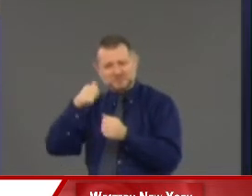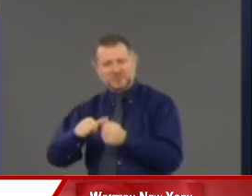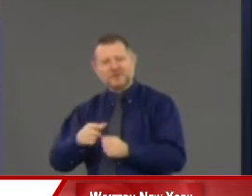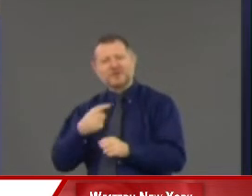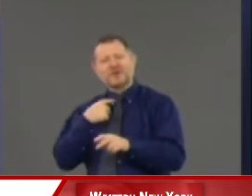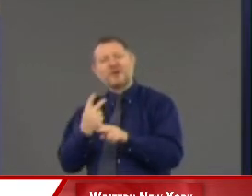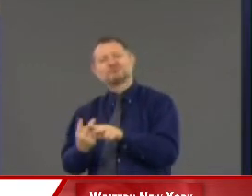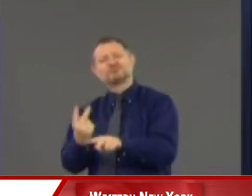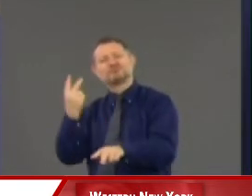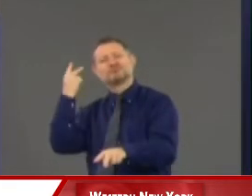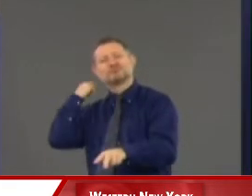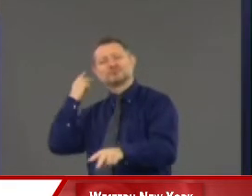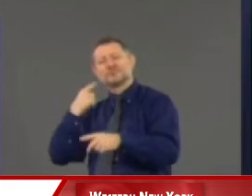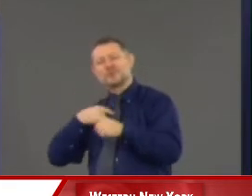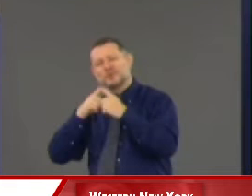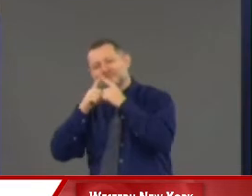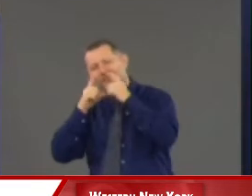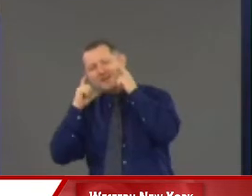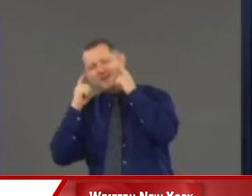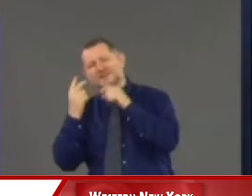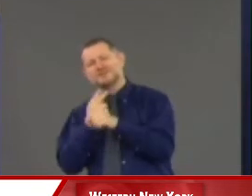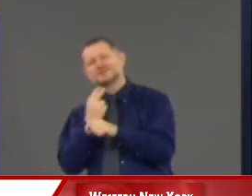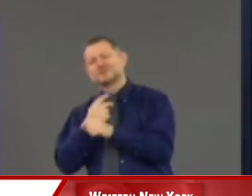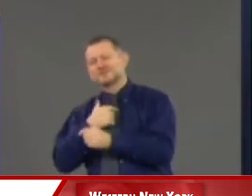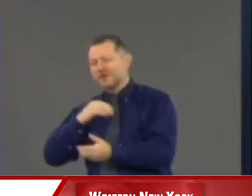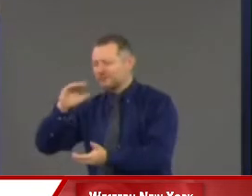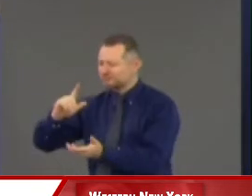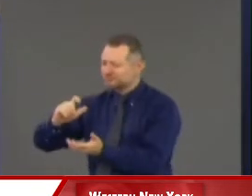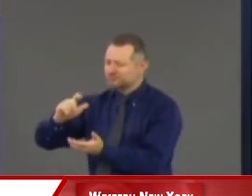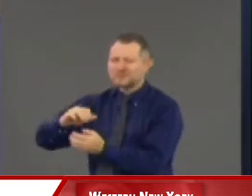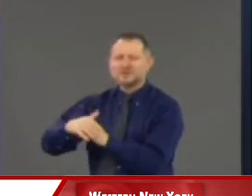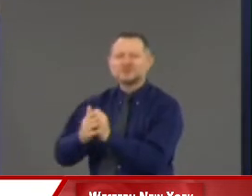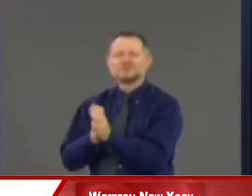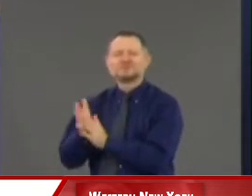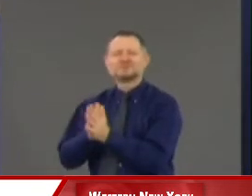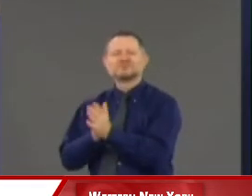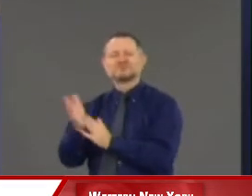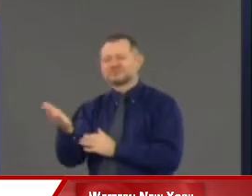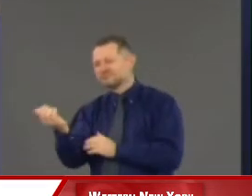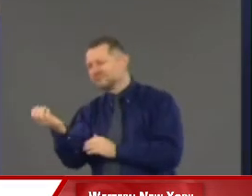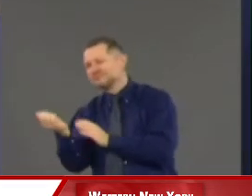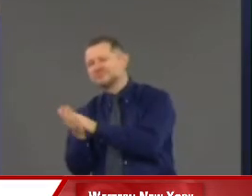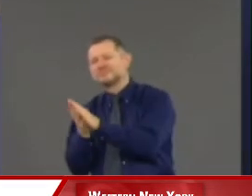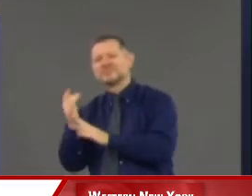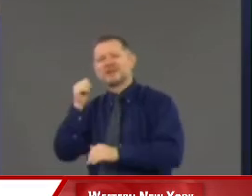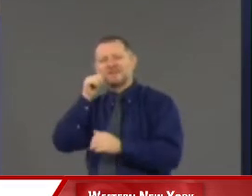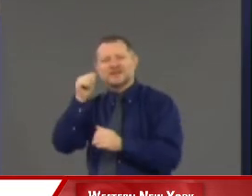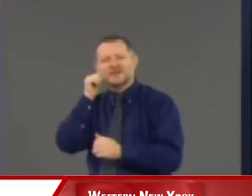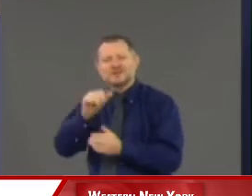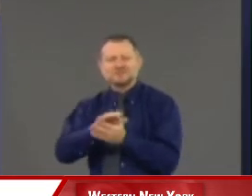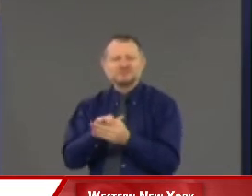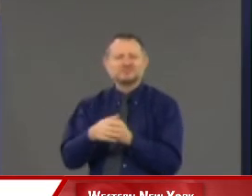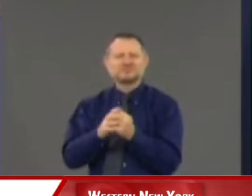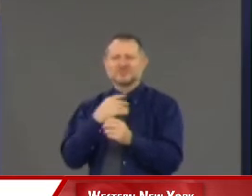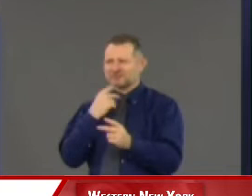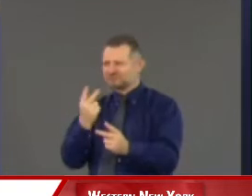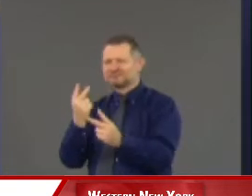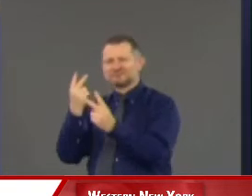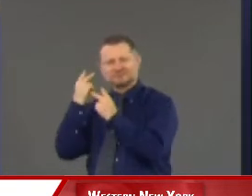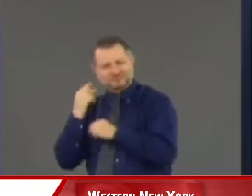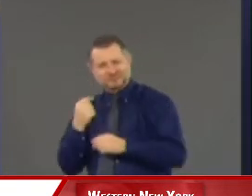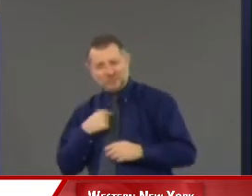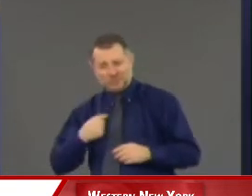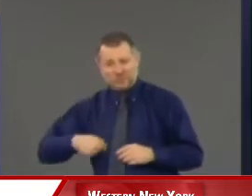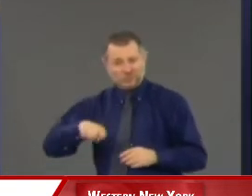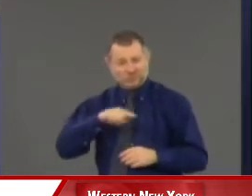masks and we all had that hand sanitizer? Remember what we did? Wow. When we come together, we can do anything.